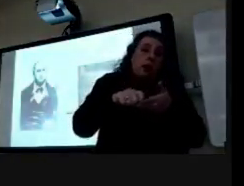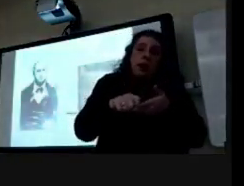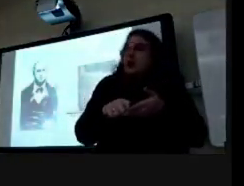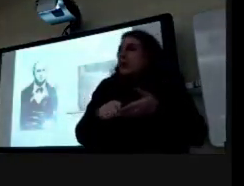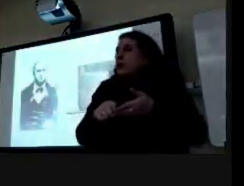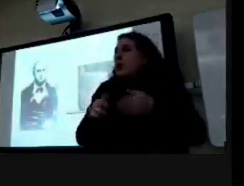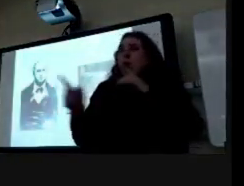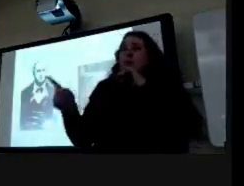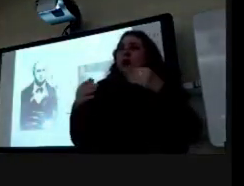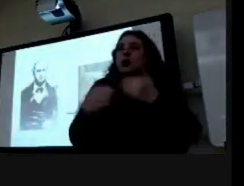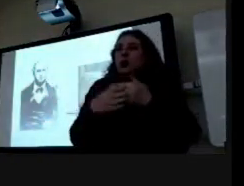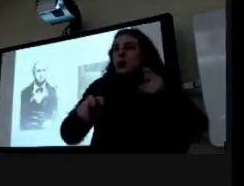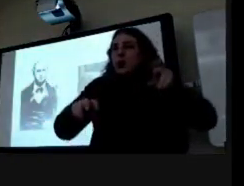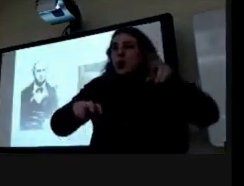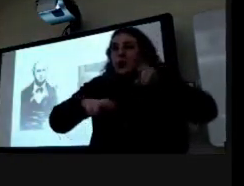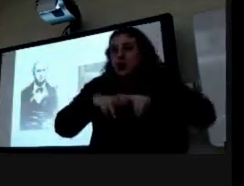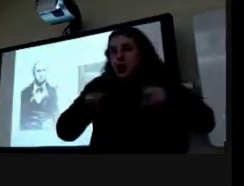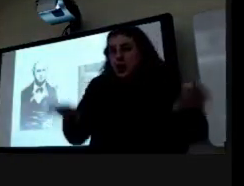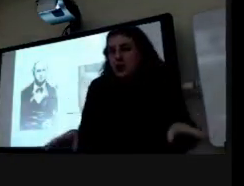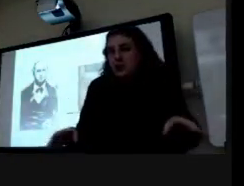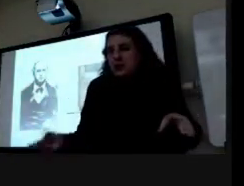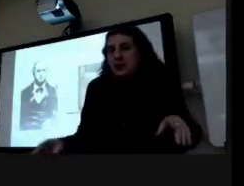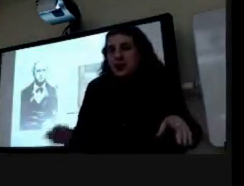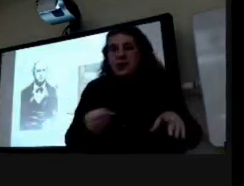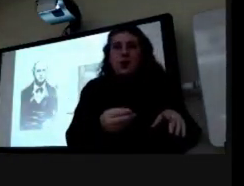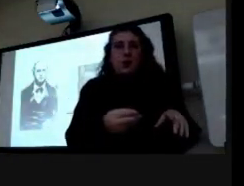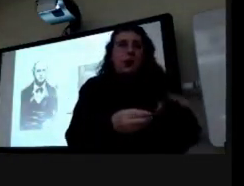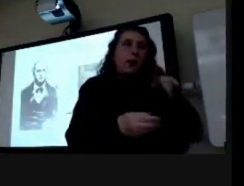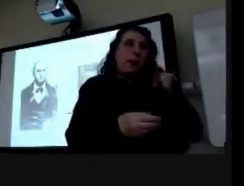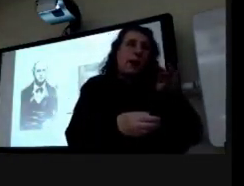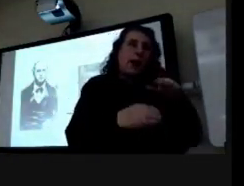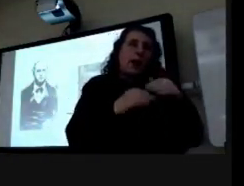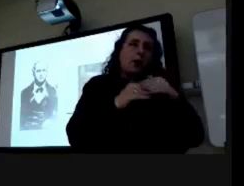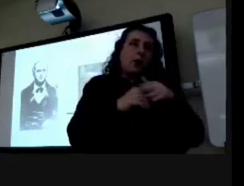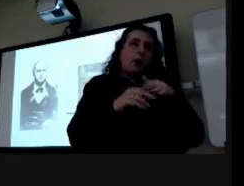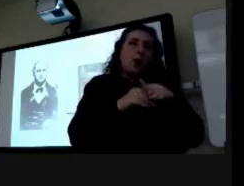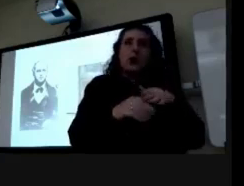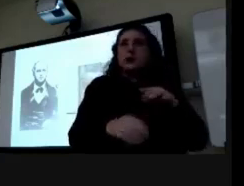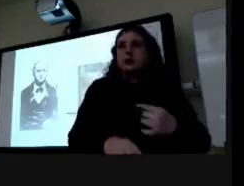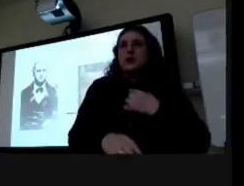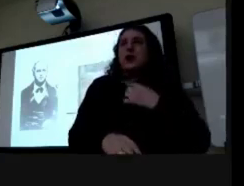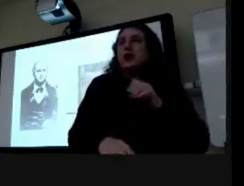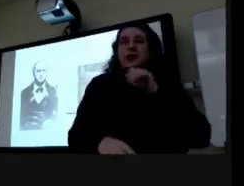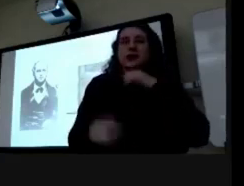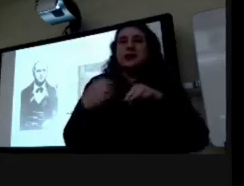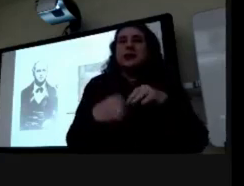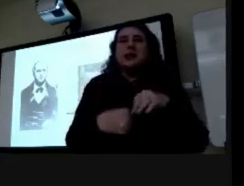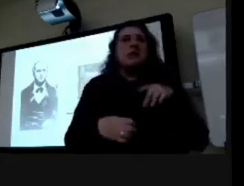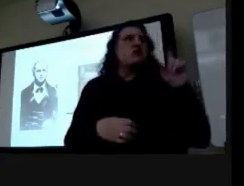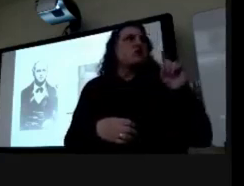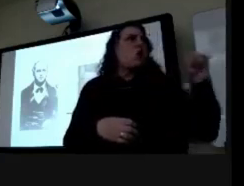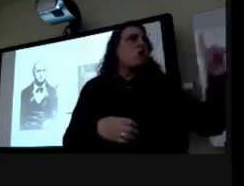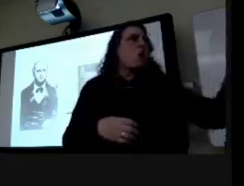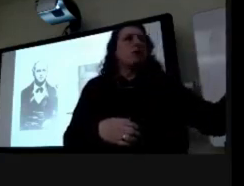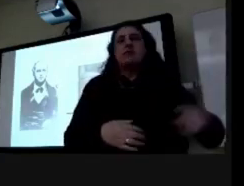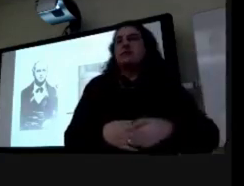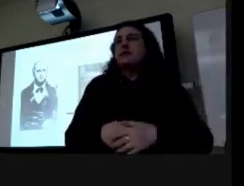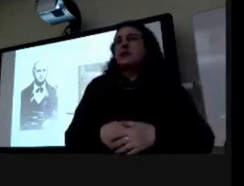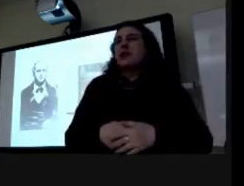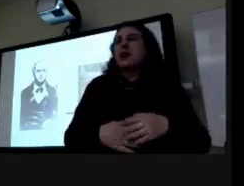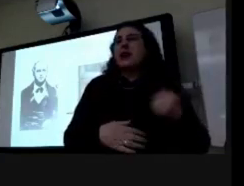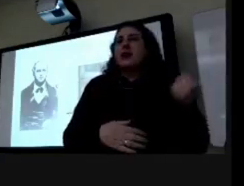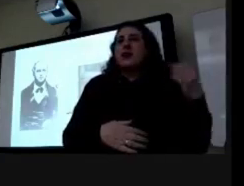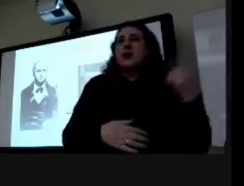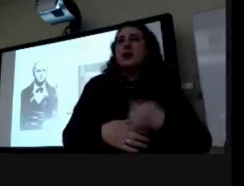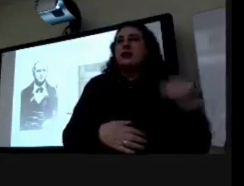chairs and gave the judge a stack of pine boards to win and he was very offended at this and he stormed off them but a few days